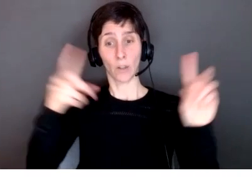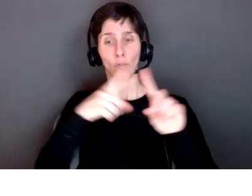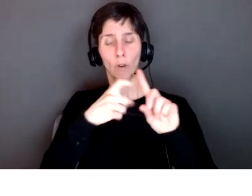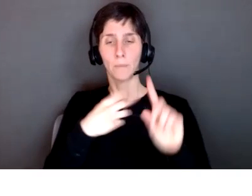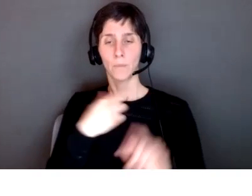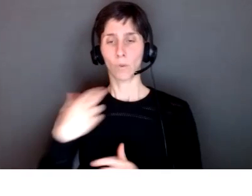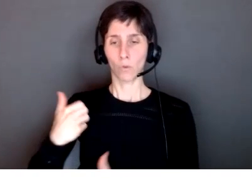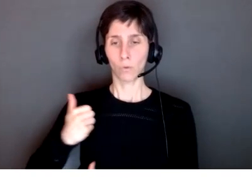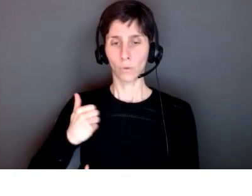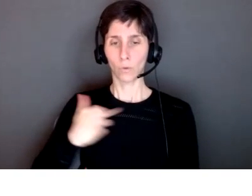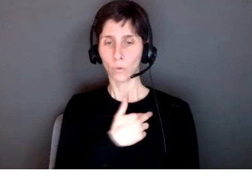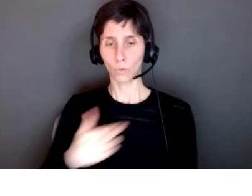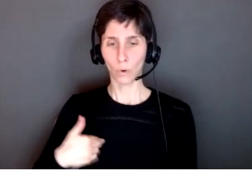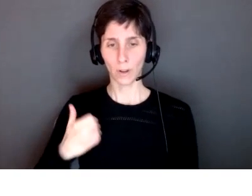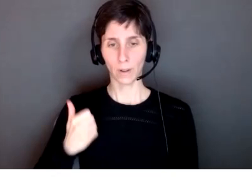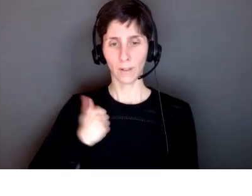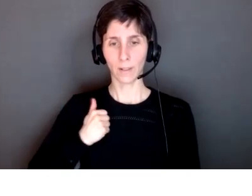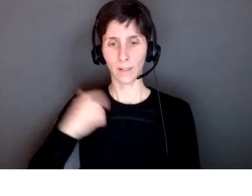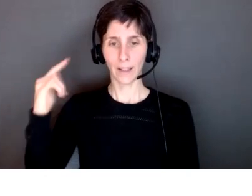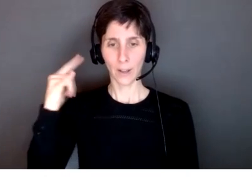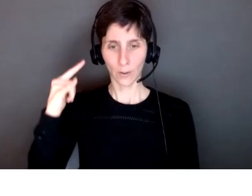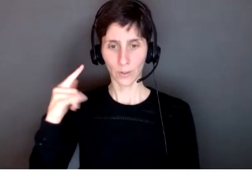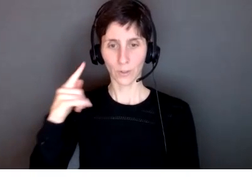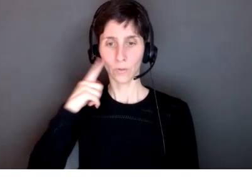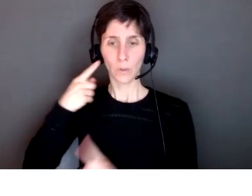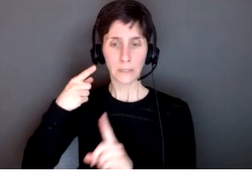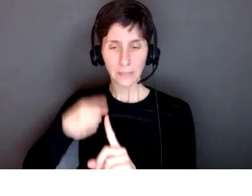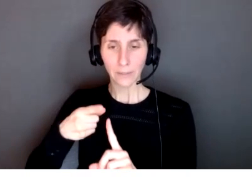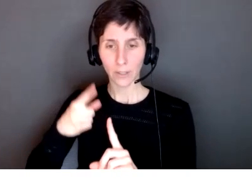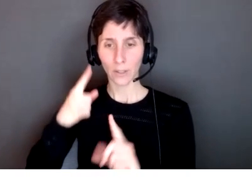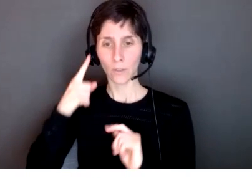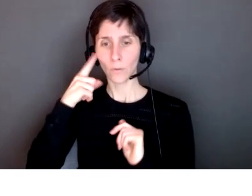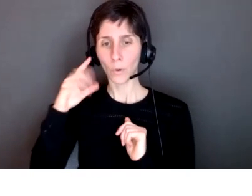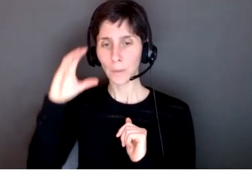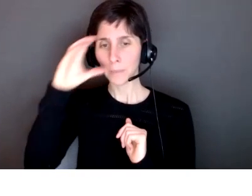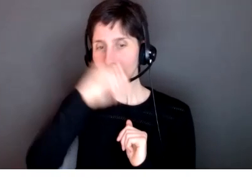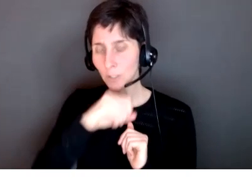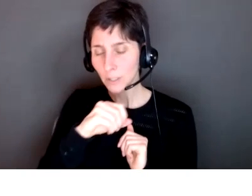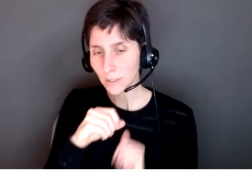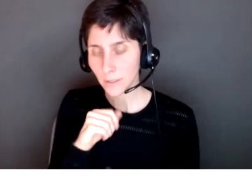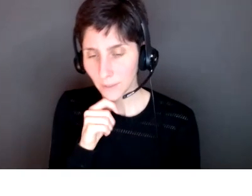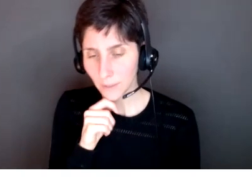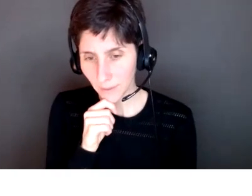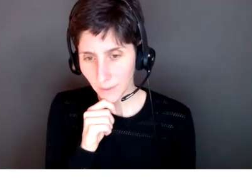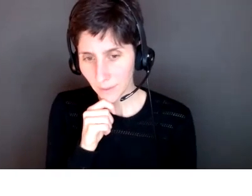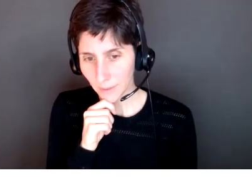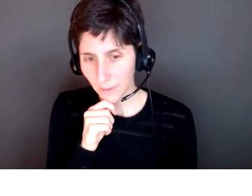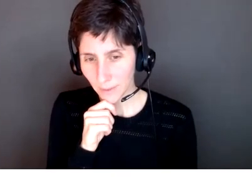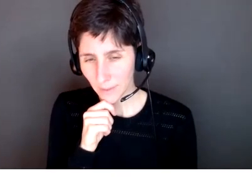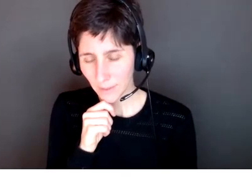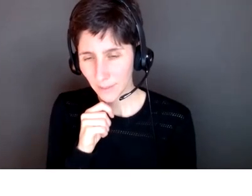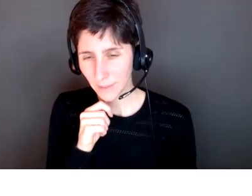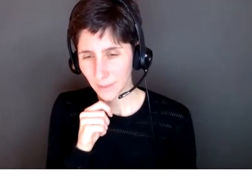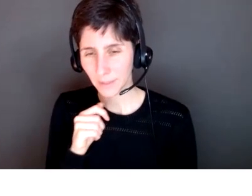1930s for an easy mission and the precise reference is as mysterious as that of the simile